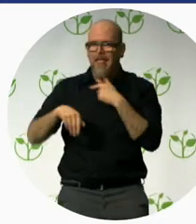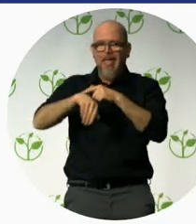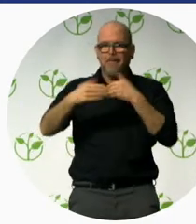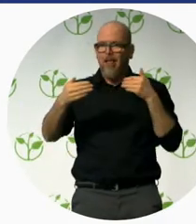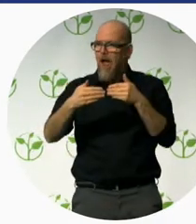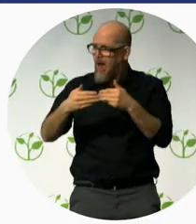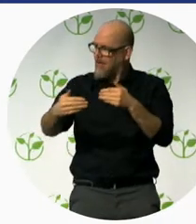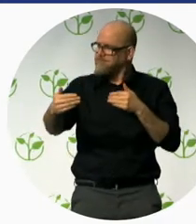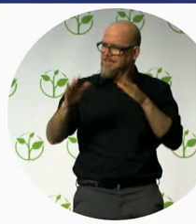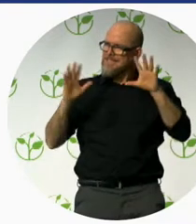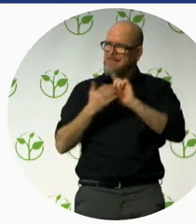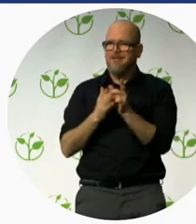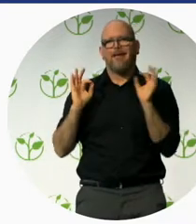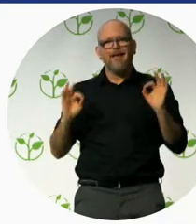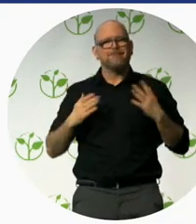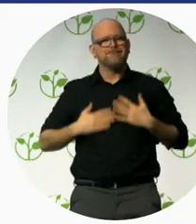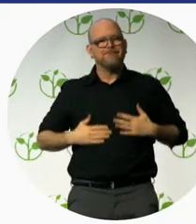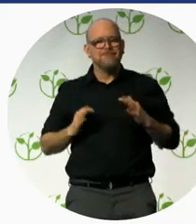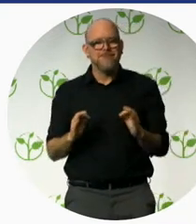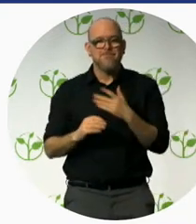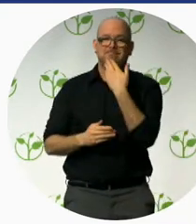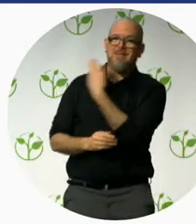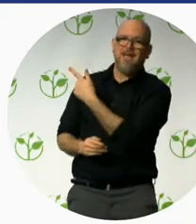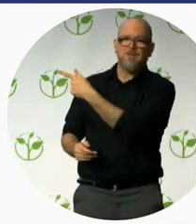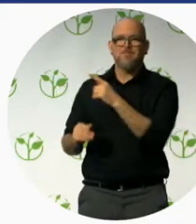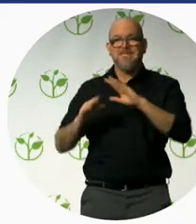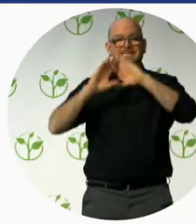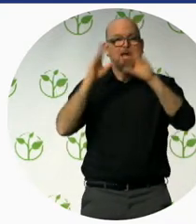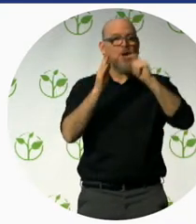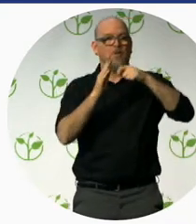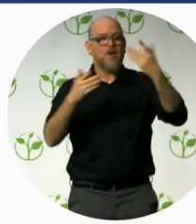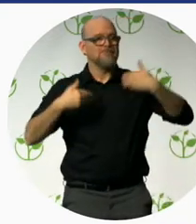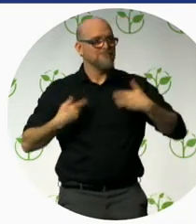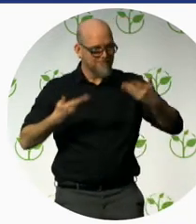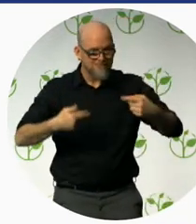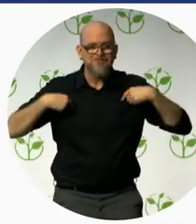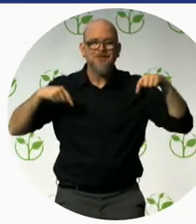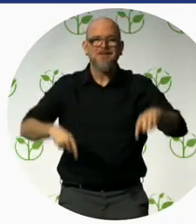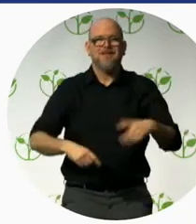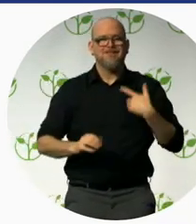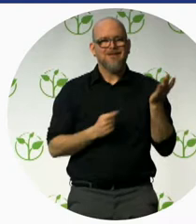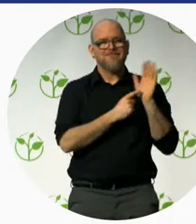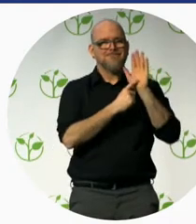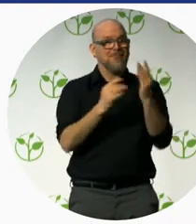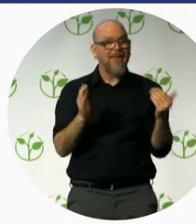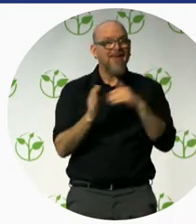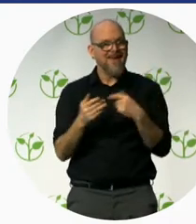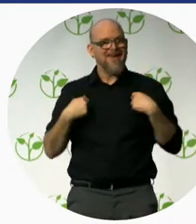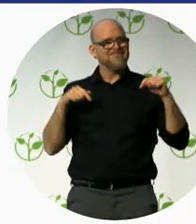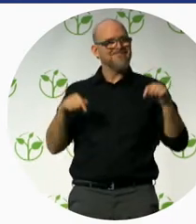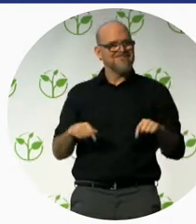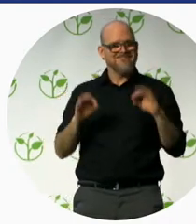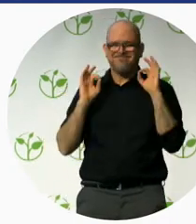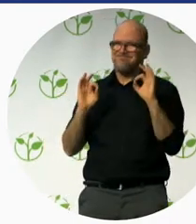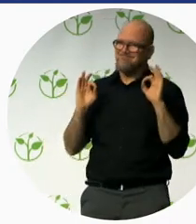thank Zero Project to invite again to the ONCE Foundation, the Fundación